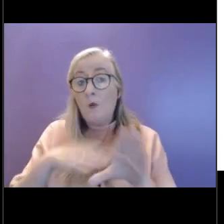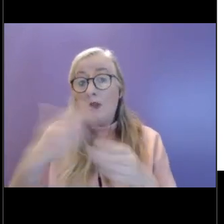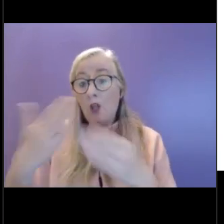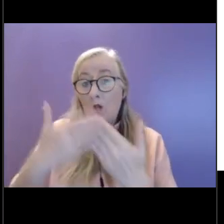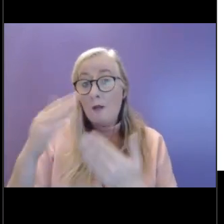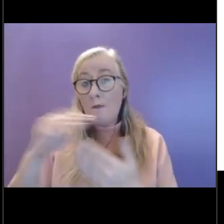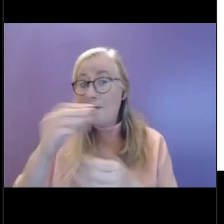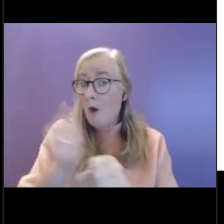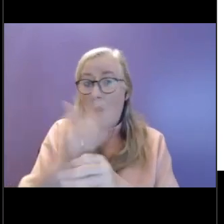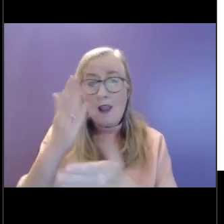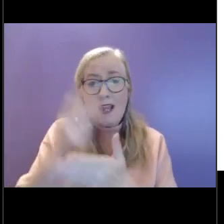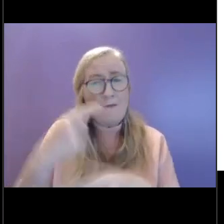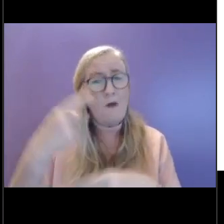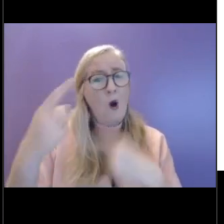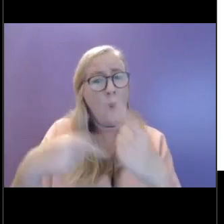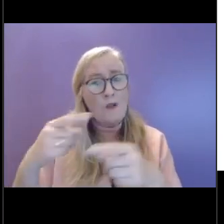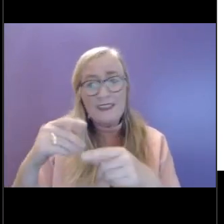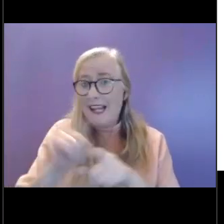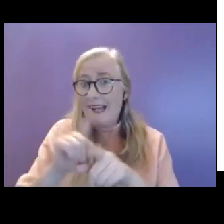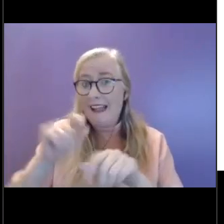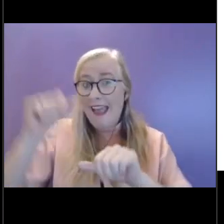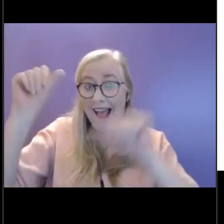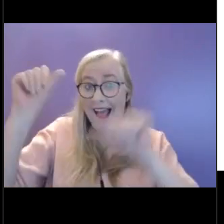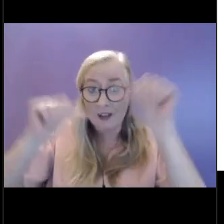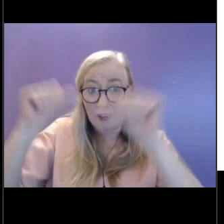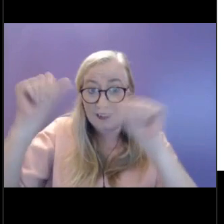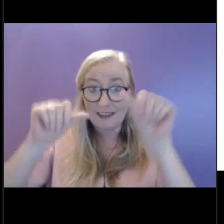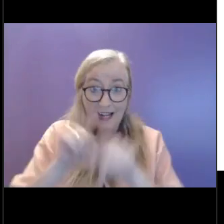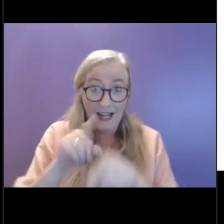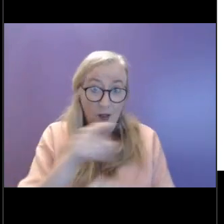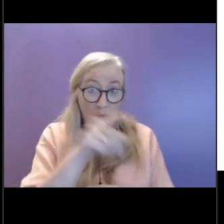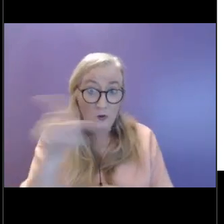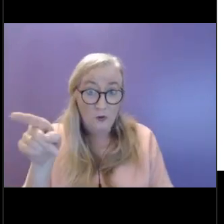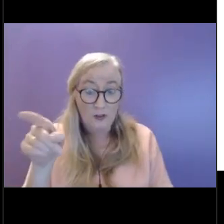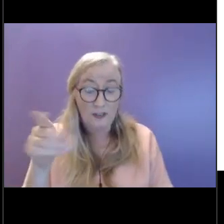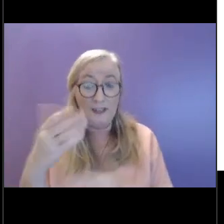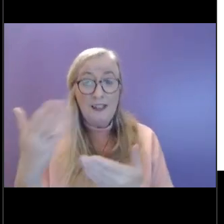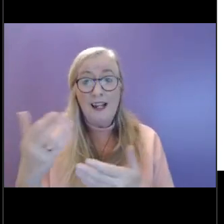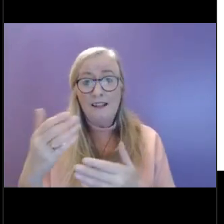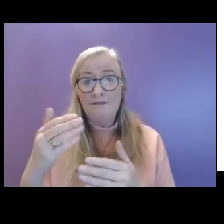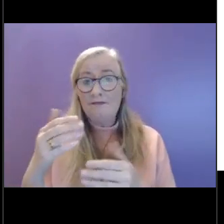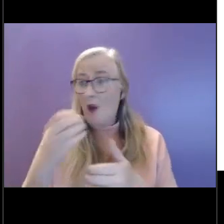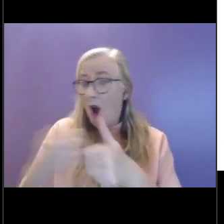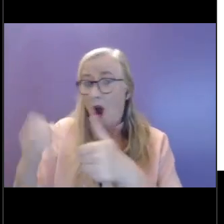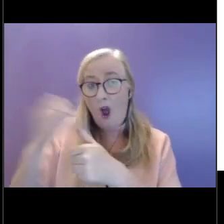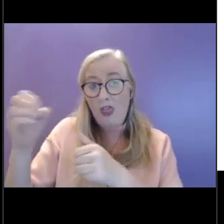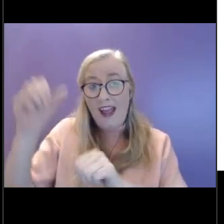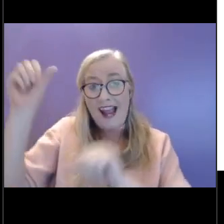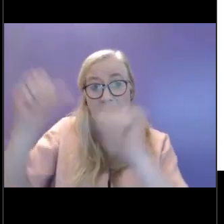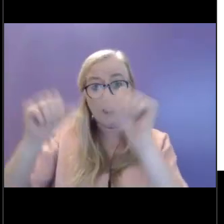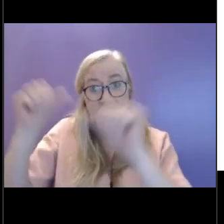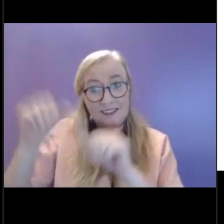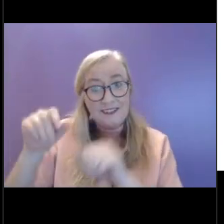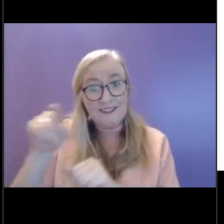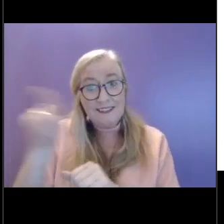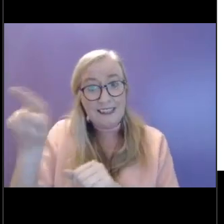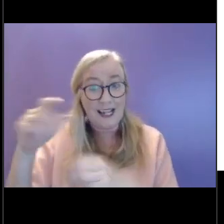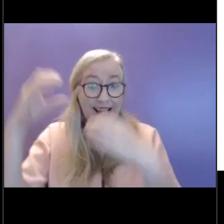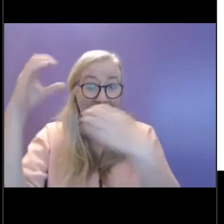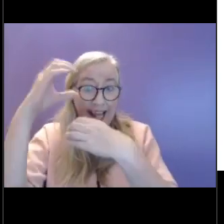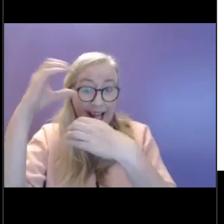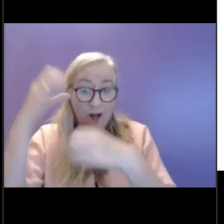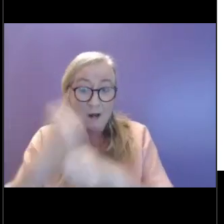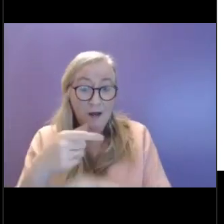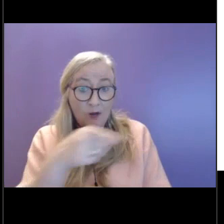to others, perhaps to a one good adult, to yourselves and to other adults who who are caring or concerned about them